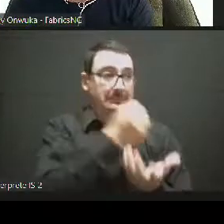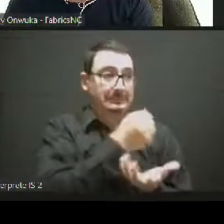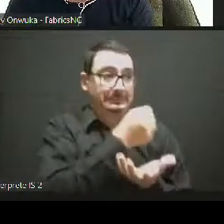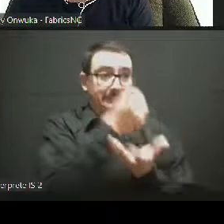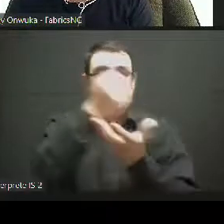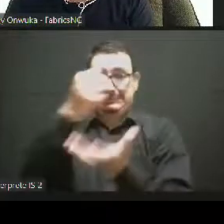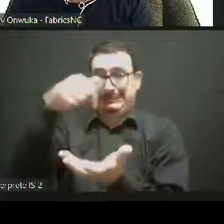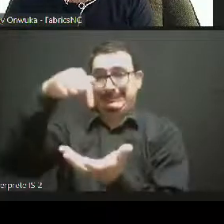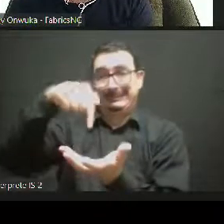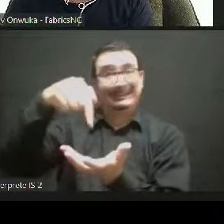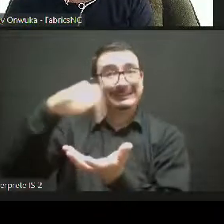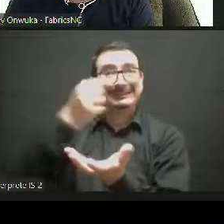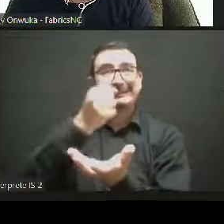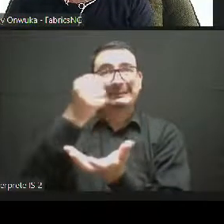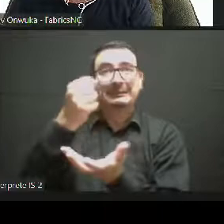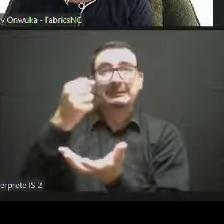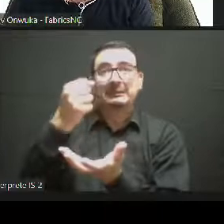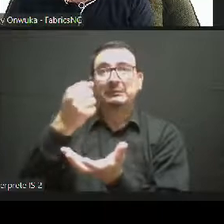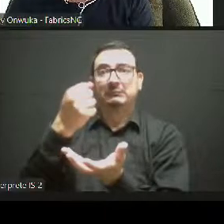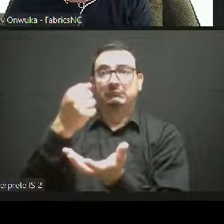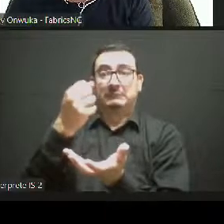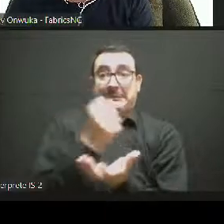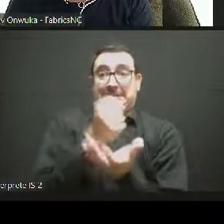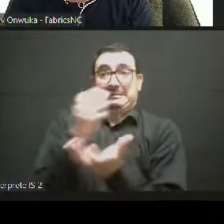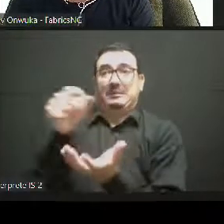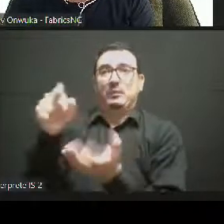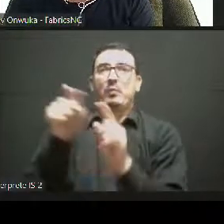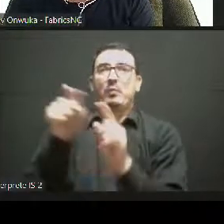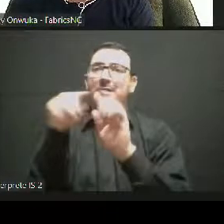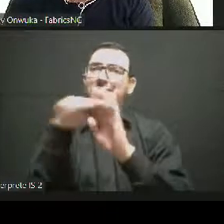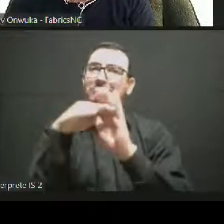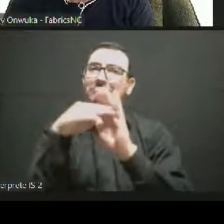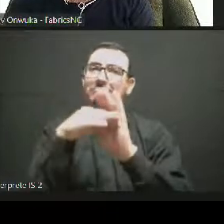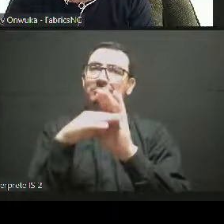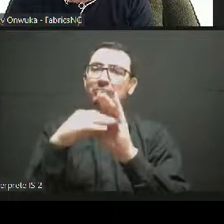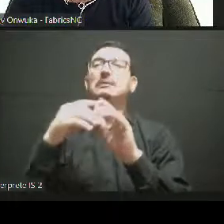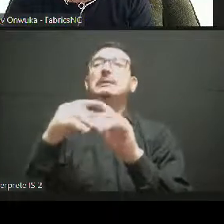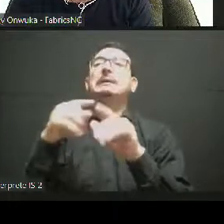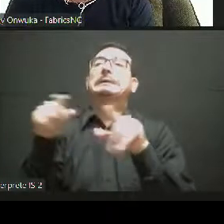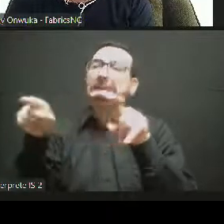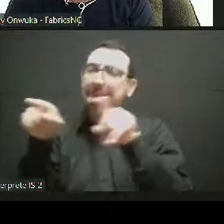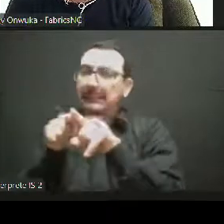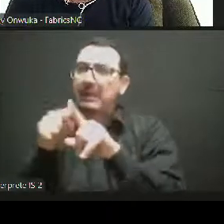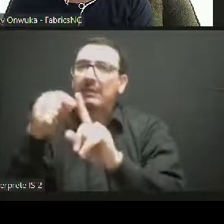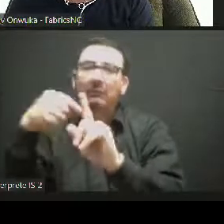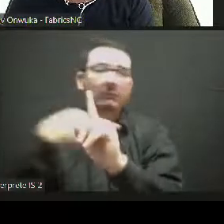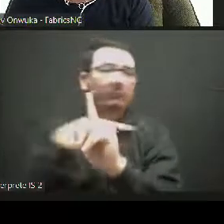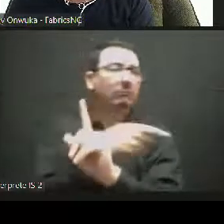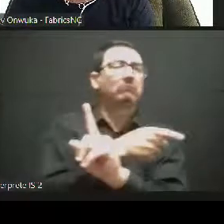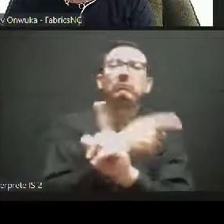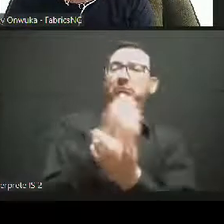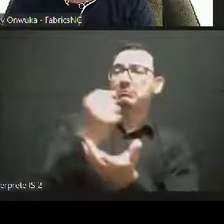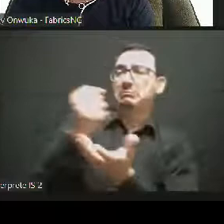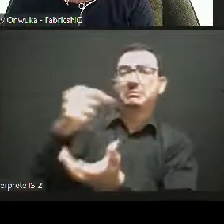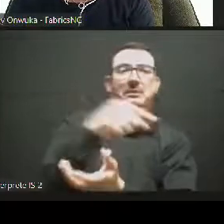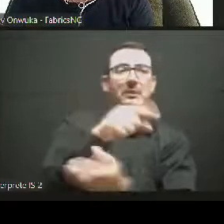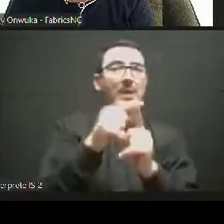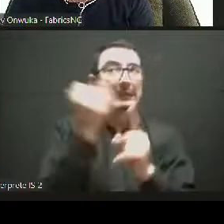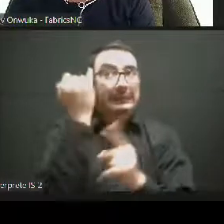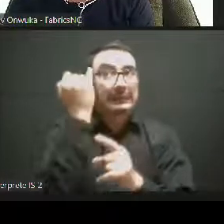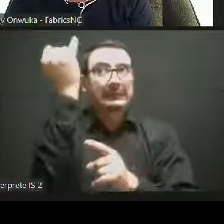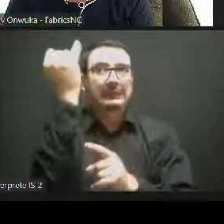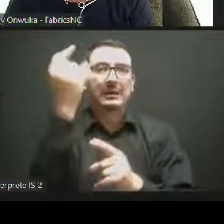opportunities also horizontally for the sector. And one of these actions that I also wanted to emphasize